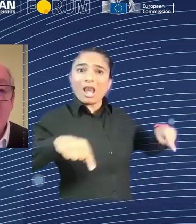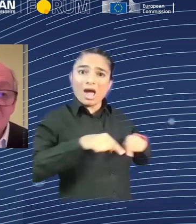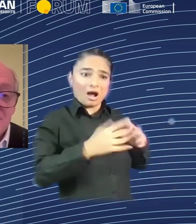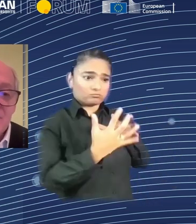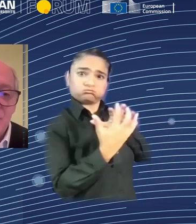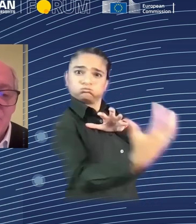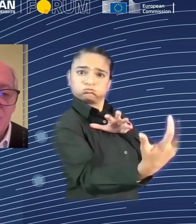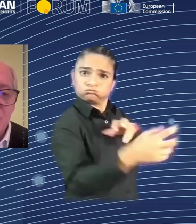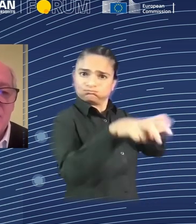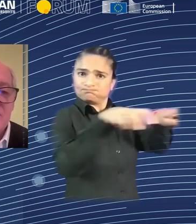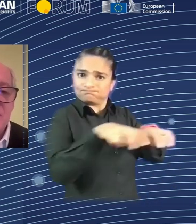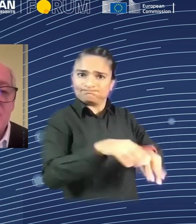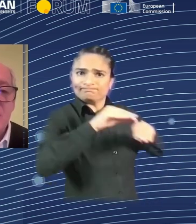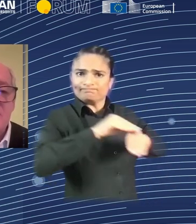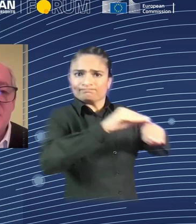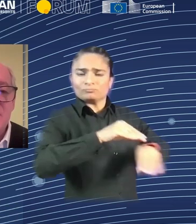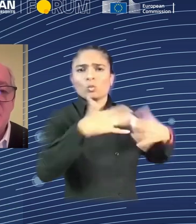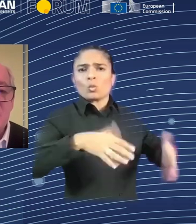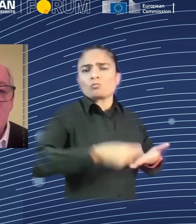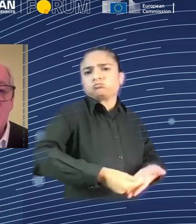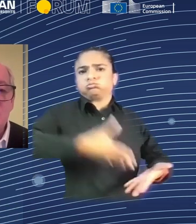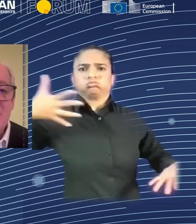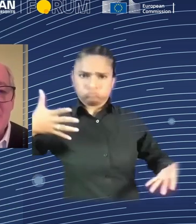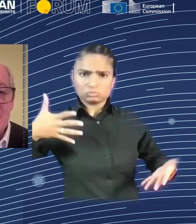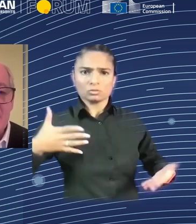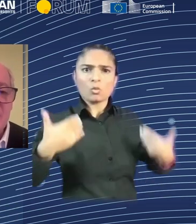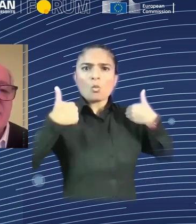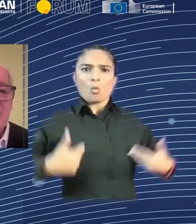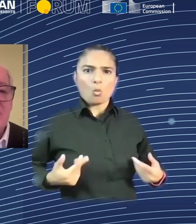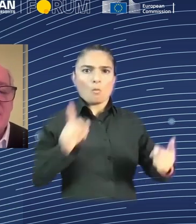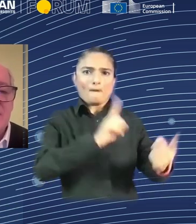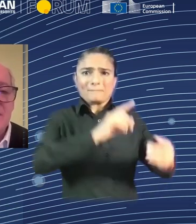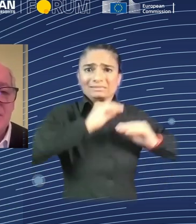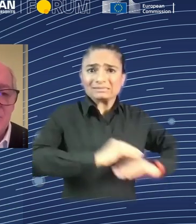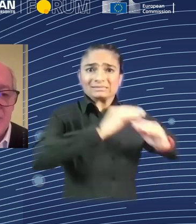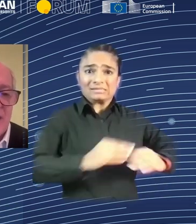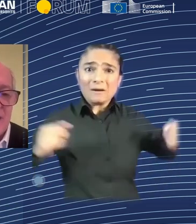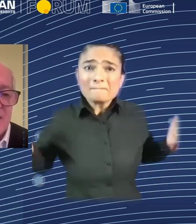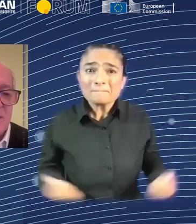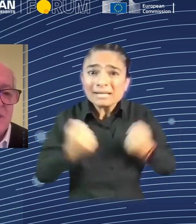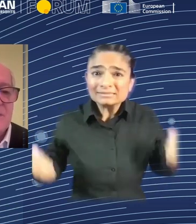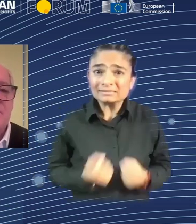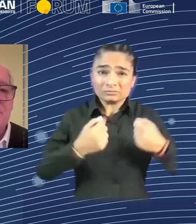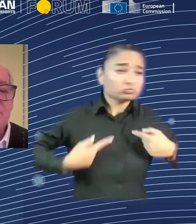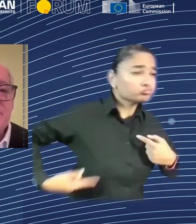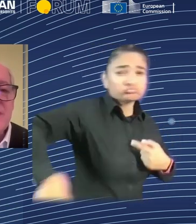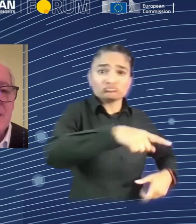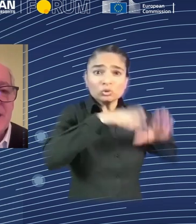But if we could use artificial intelligence, we could meet that need using AI tutors.